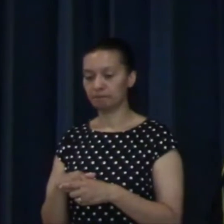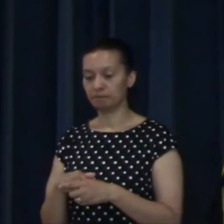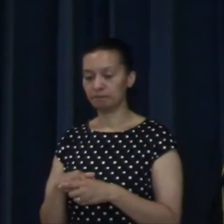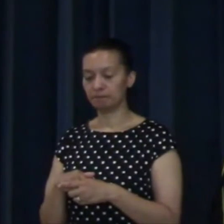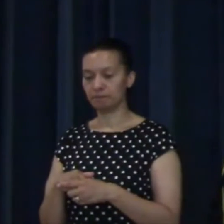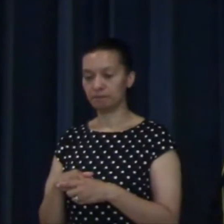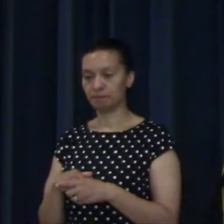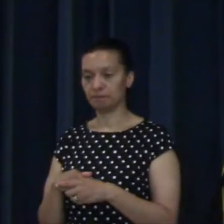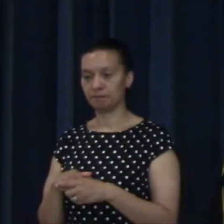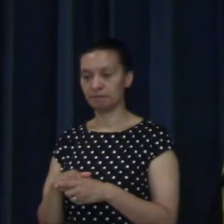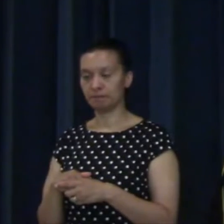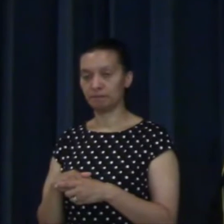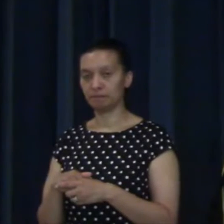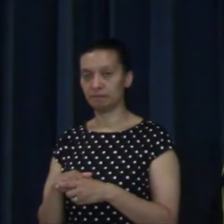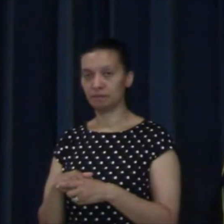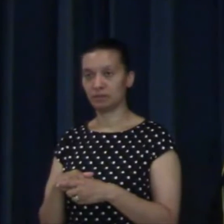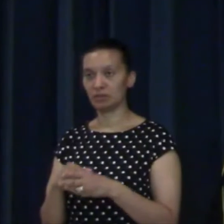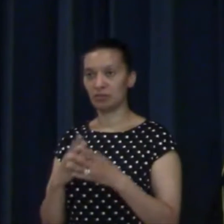Has that faded?